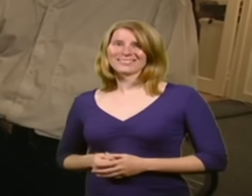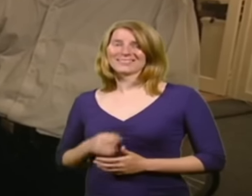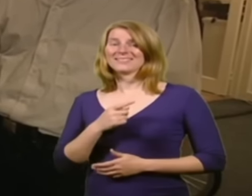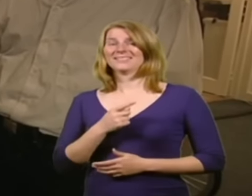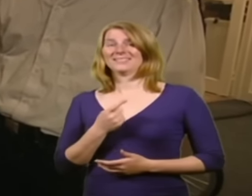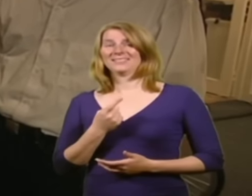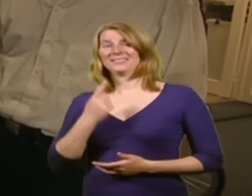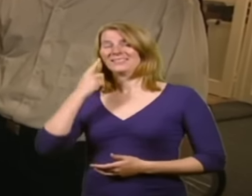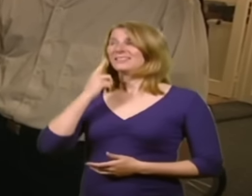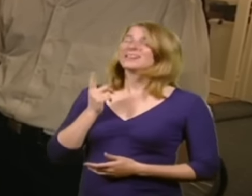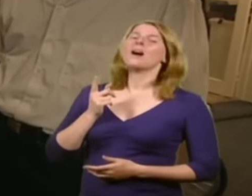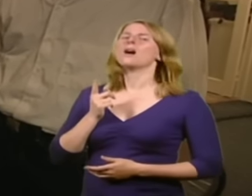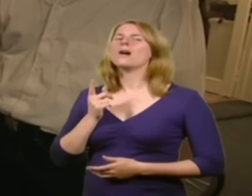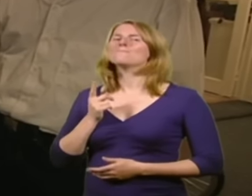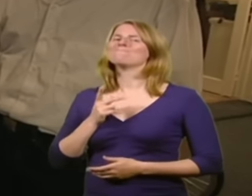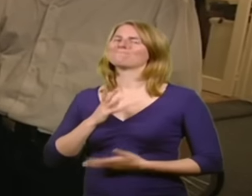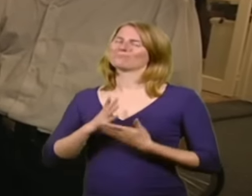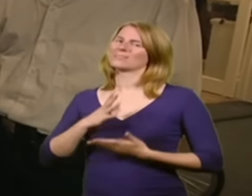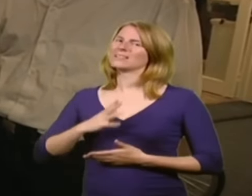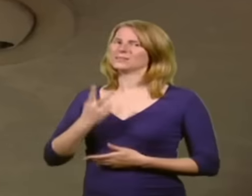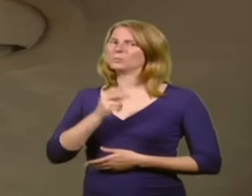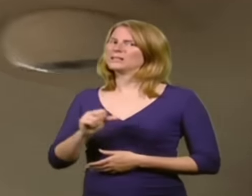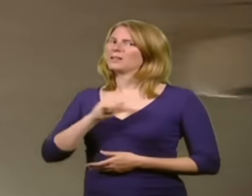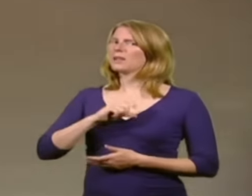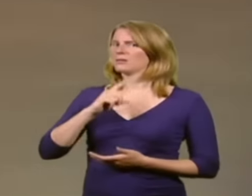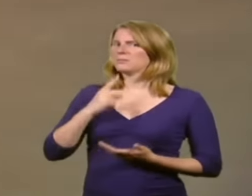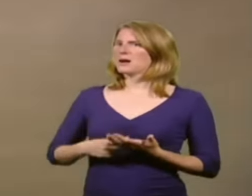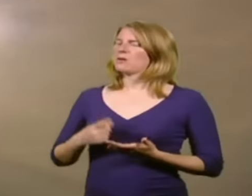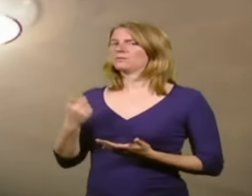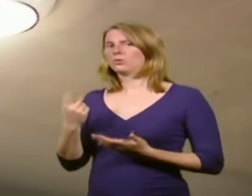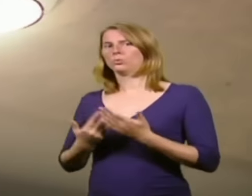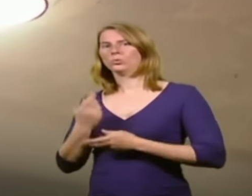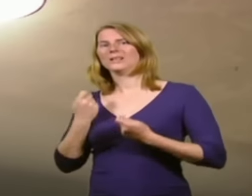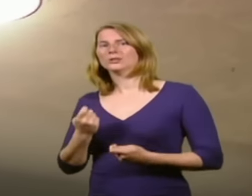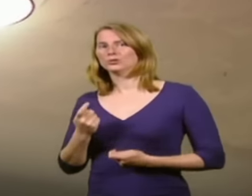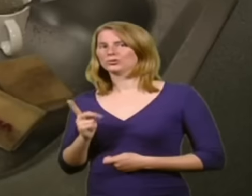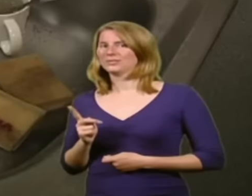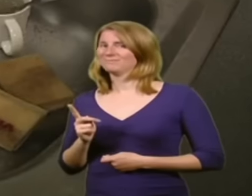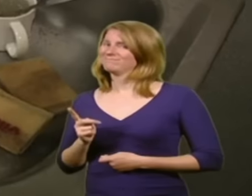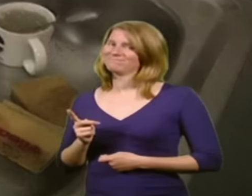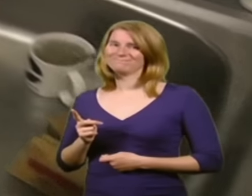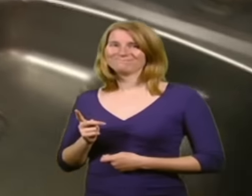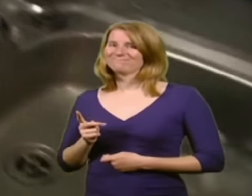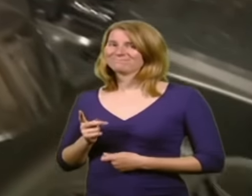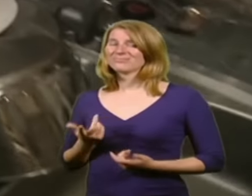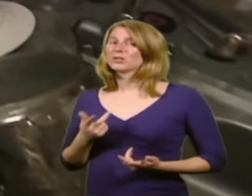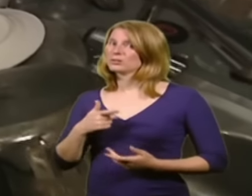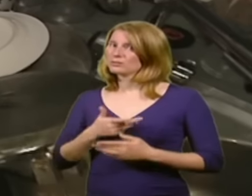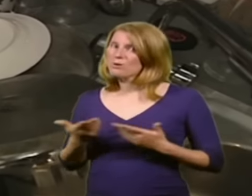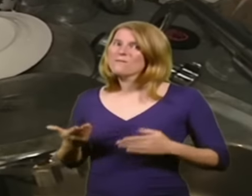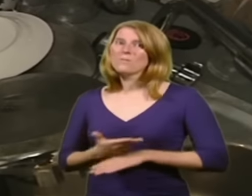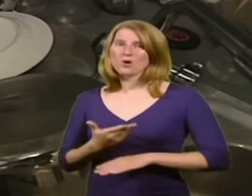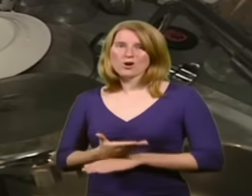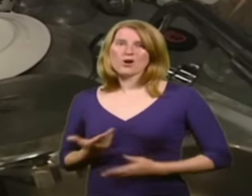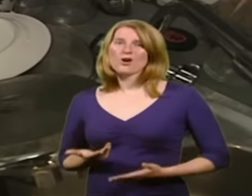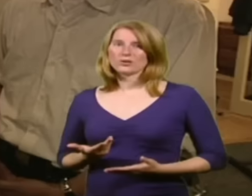immediately, I've got to spend £20,000 on a new kitchen because this just won't do. You've got some work to do in here. Not a